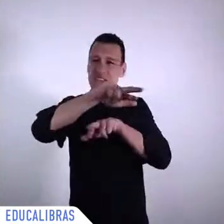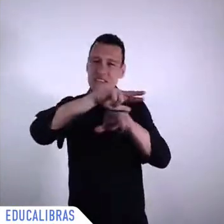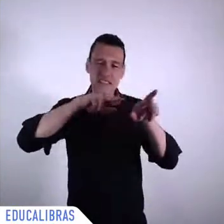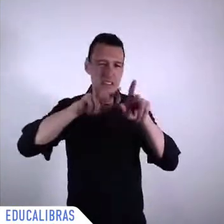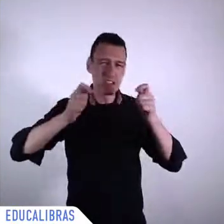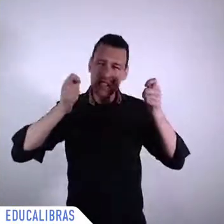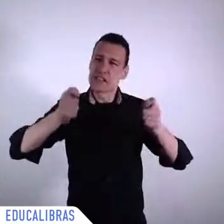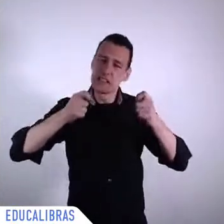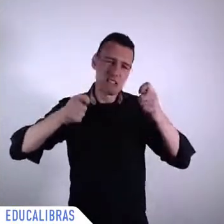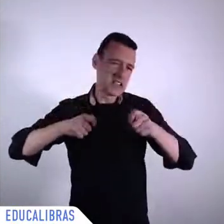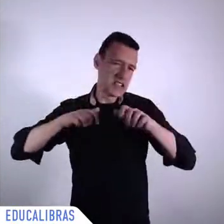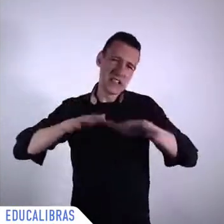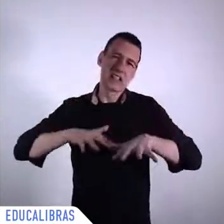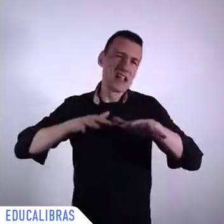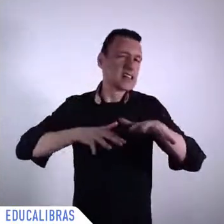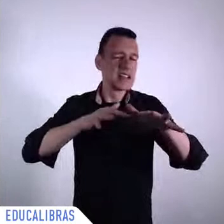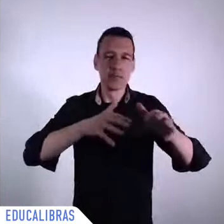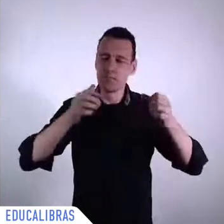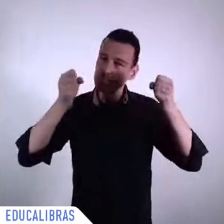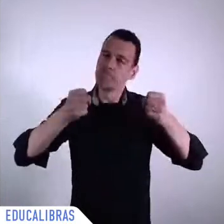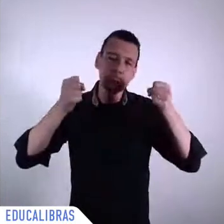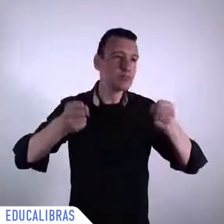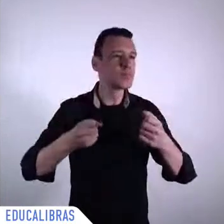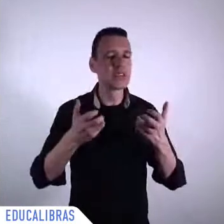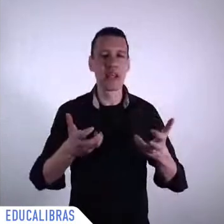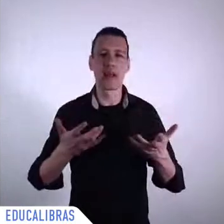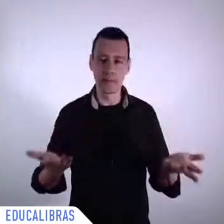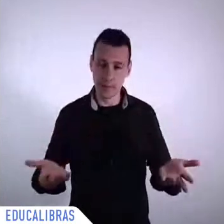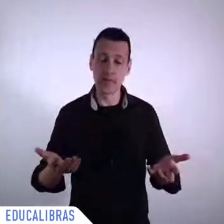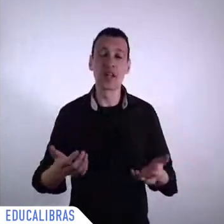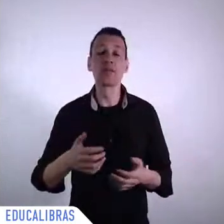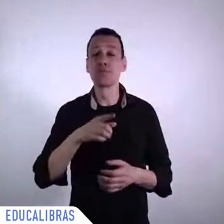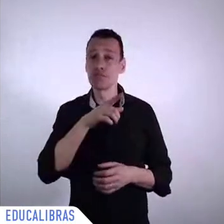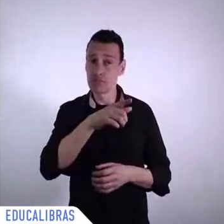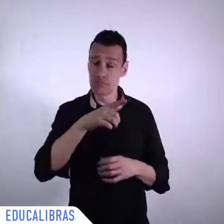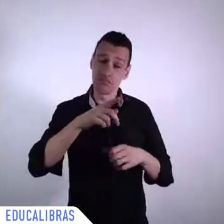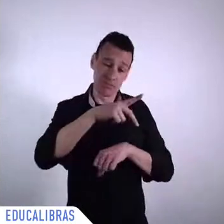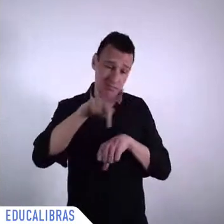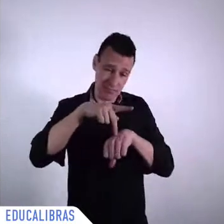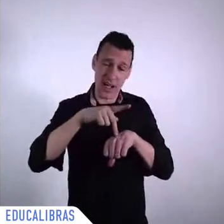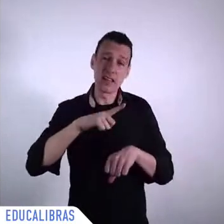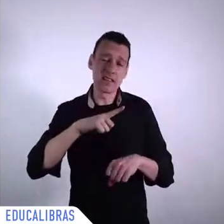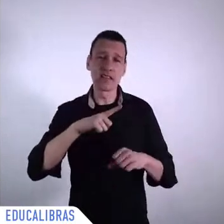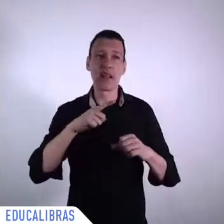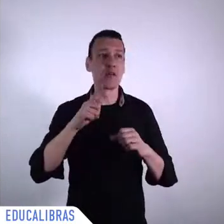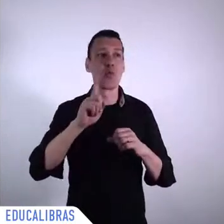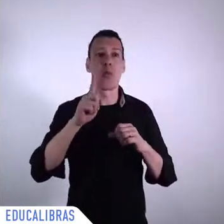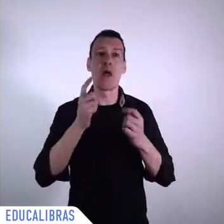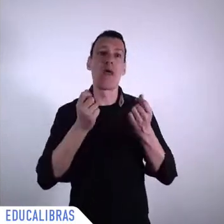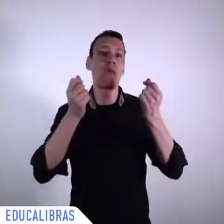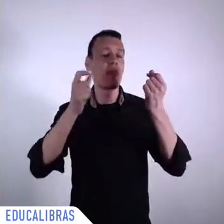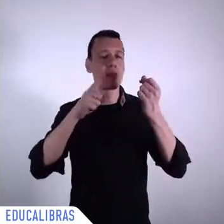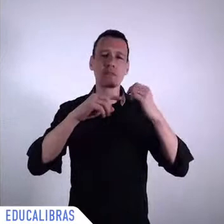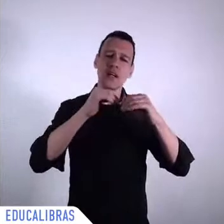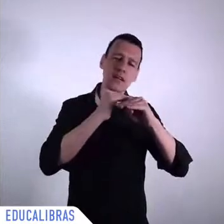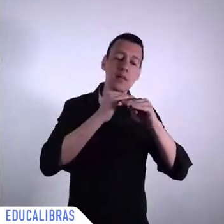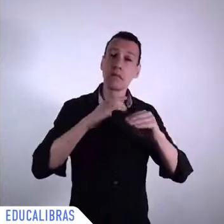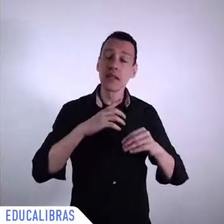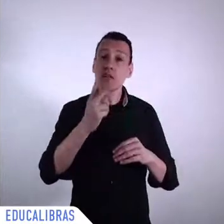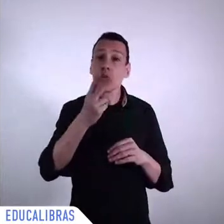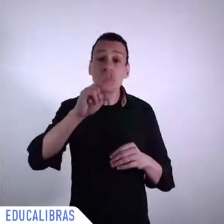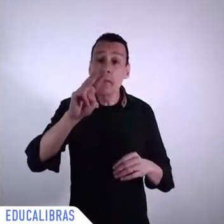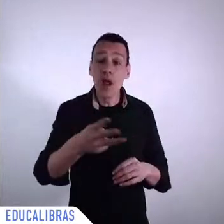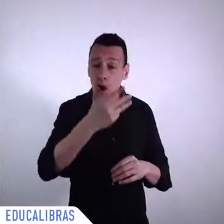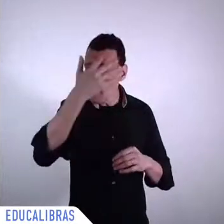having 2 million people in protest, that's something fantastic. That's really, in a way, it's a revolution, I would say, in the